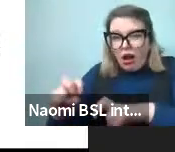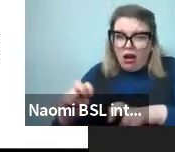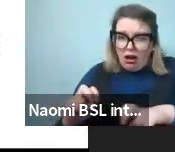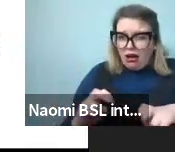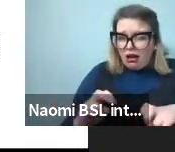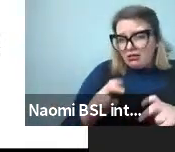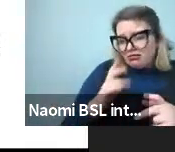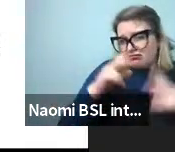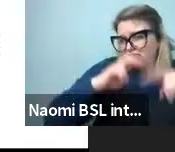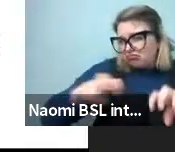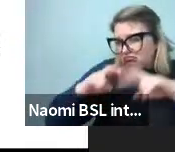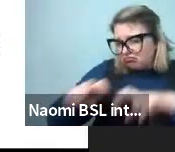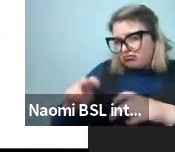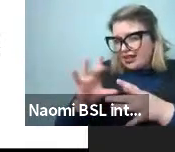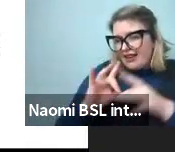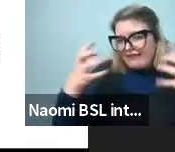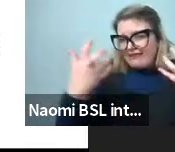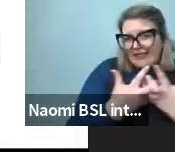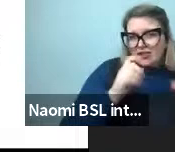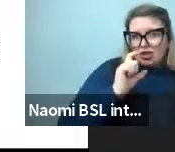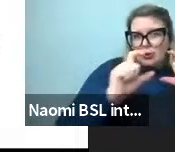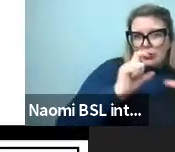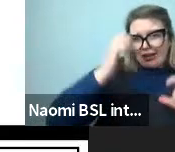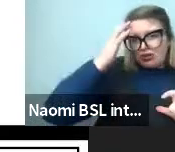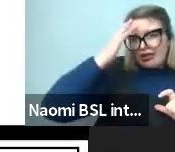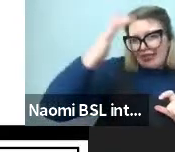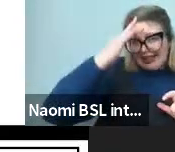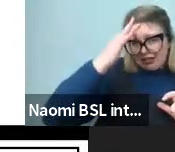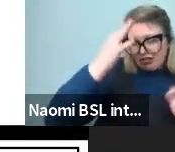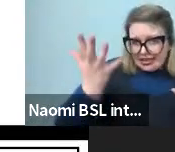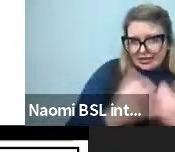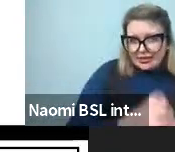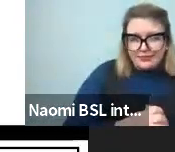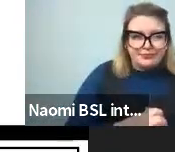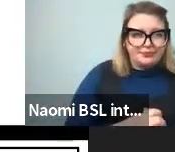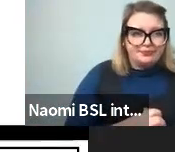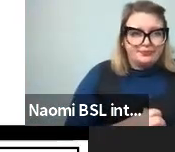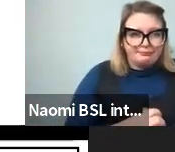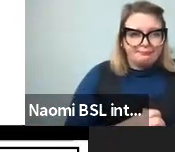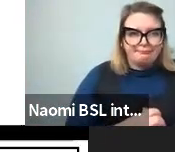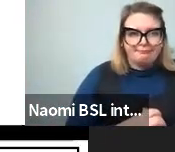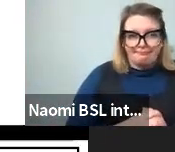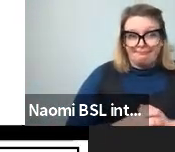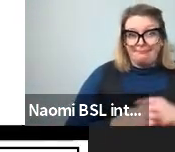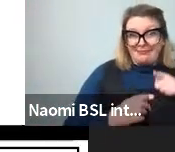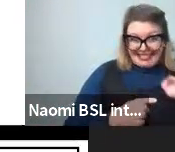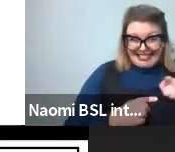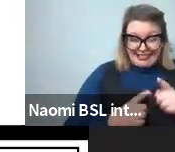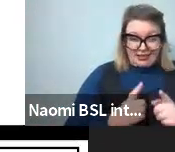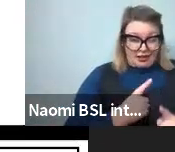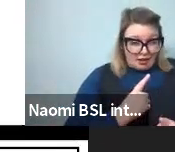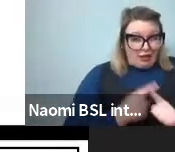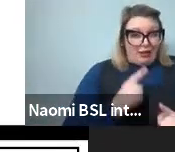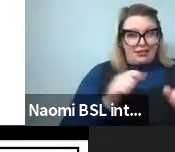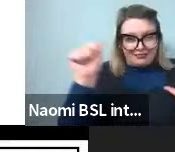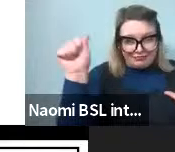-based theories of words across languages. So that's my quick first